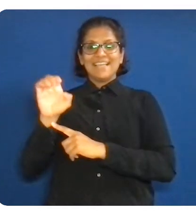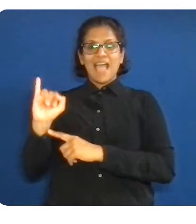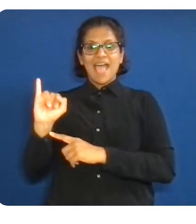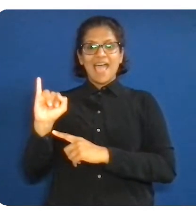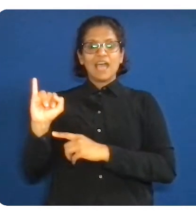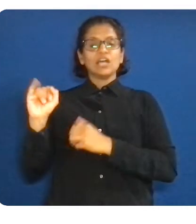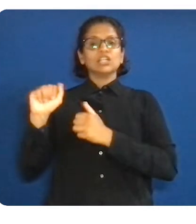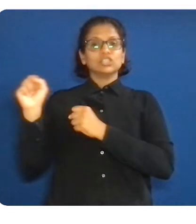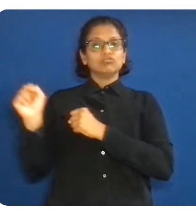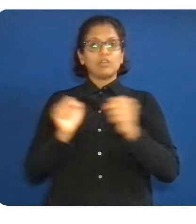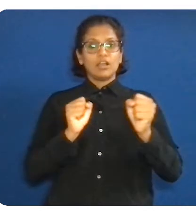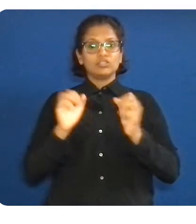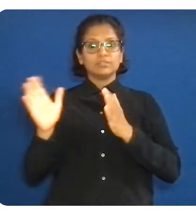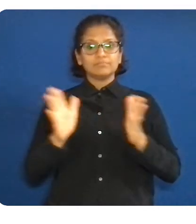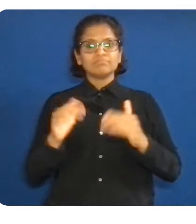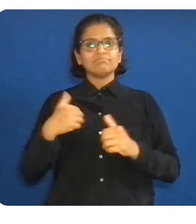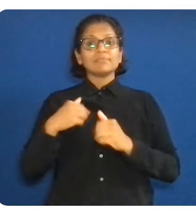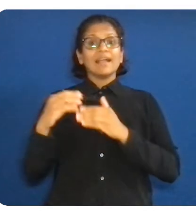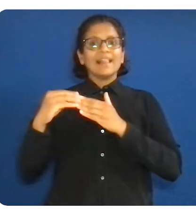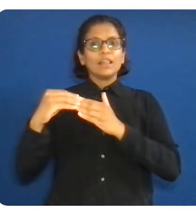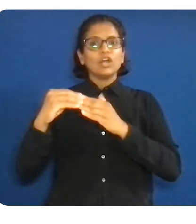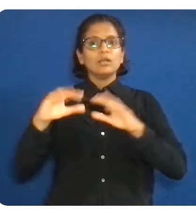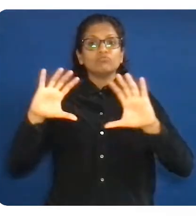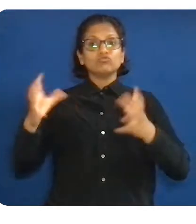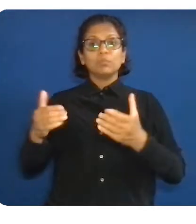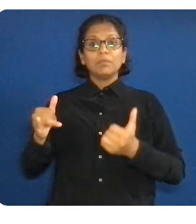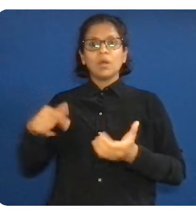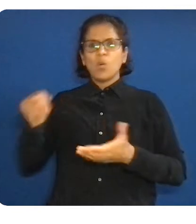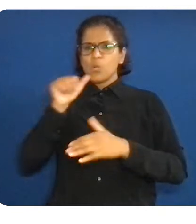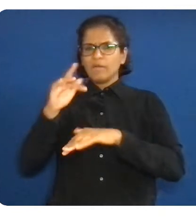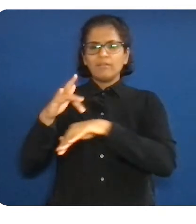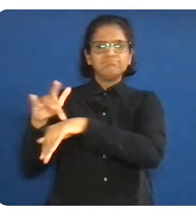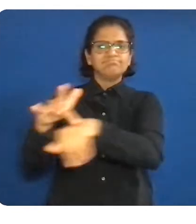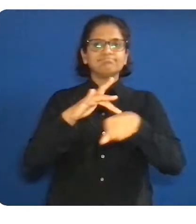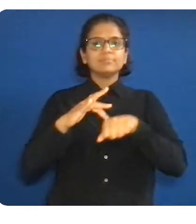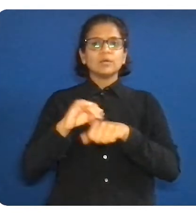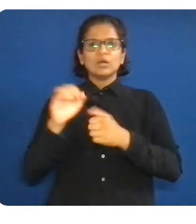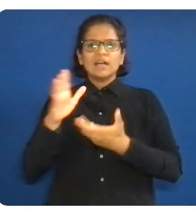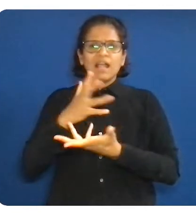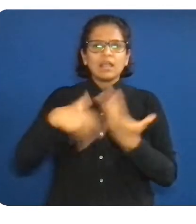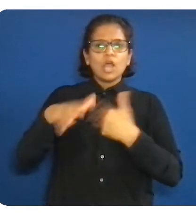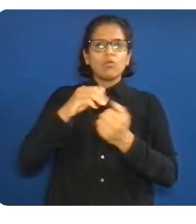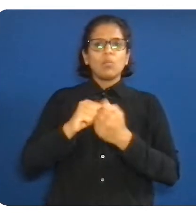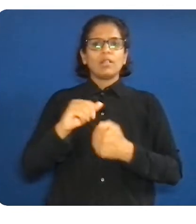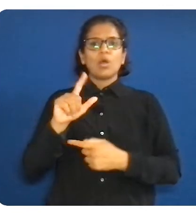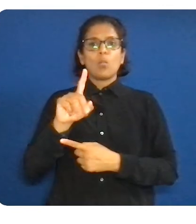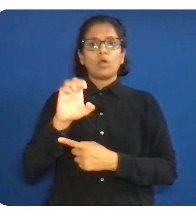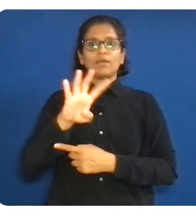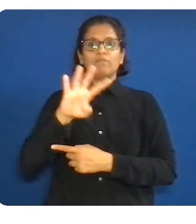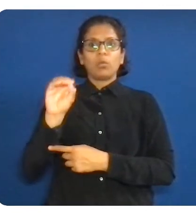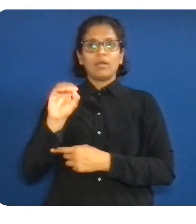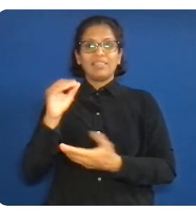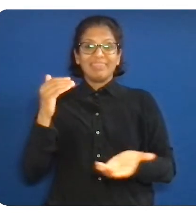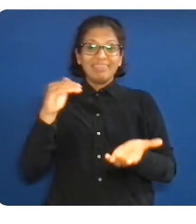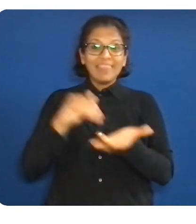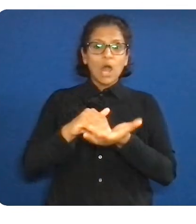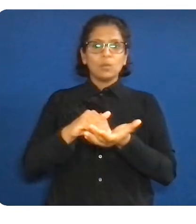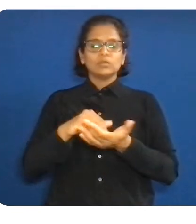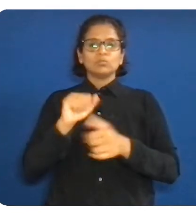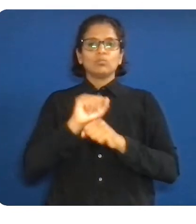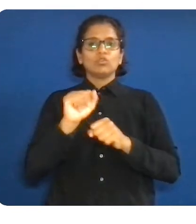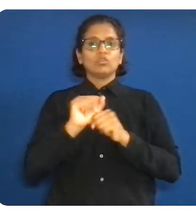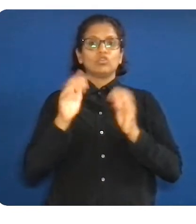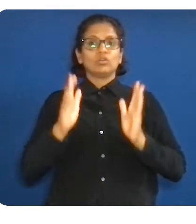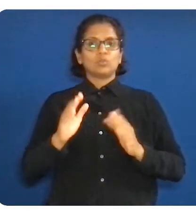140,000 employees, stretches across nearly 60 countries, and helps millions of users